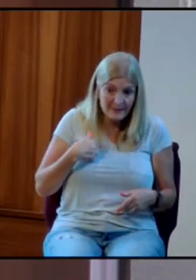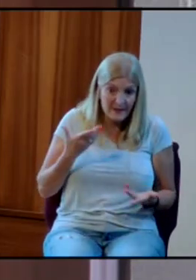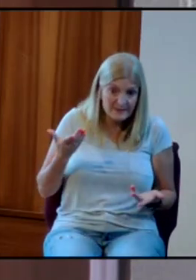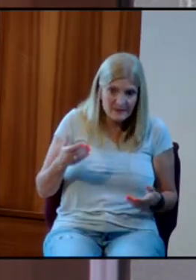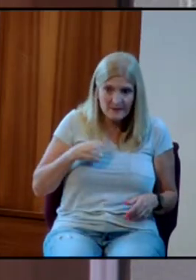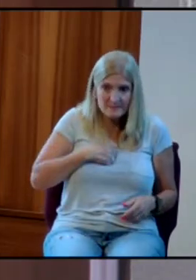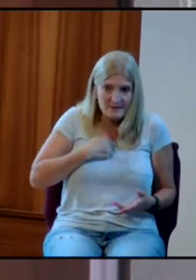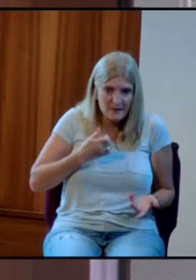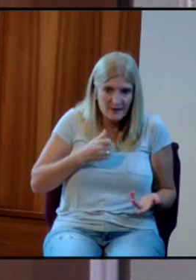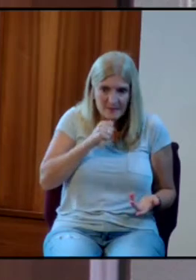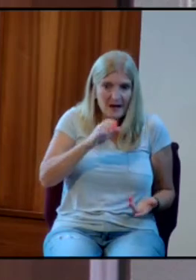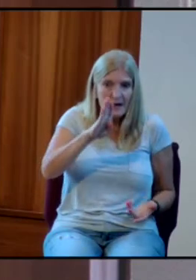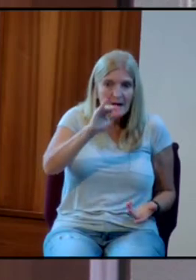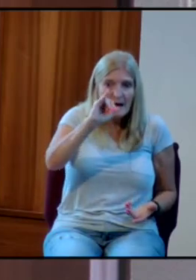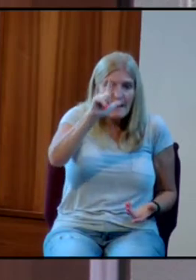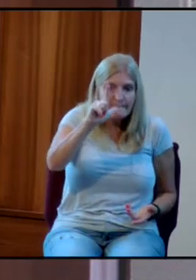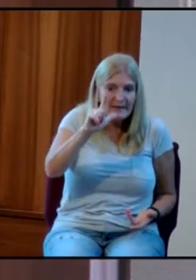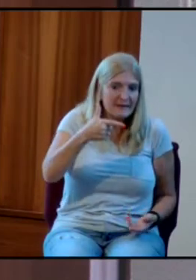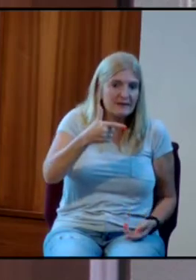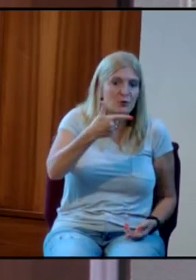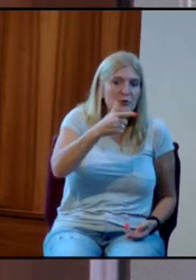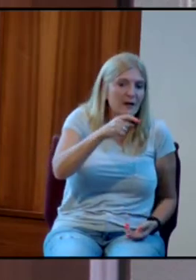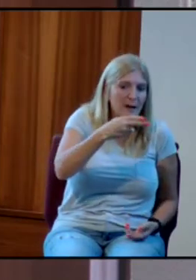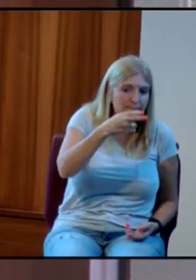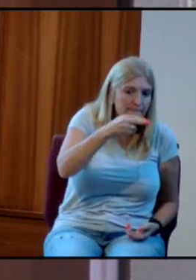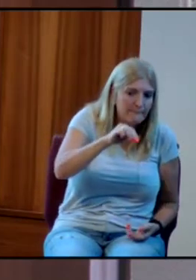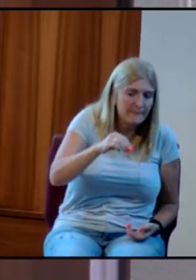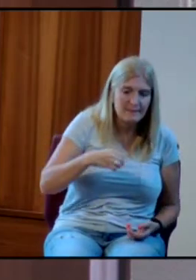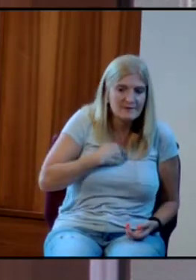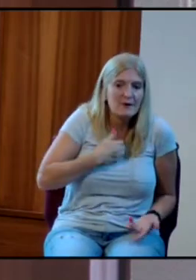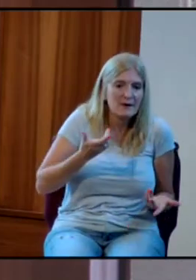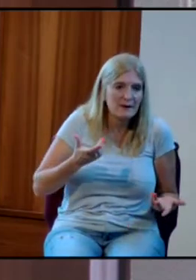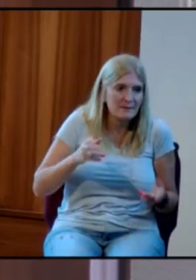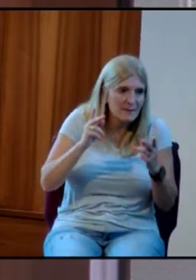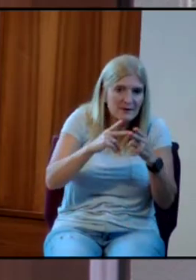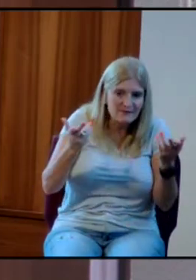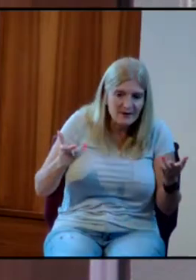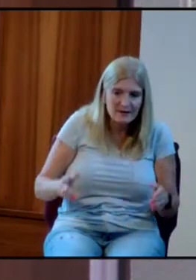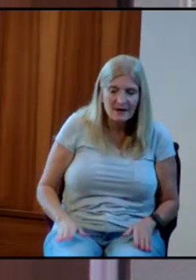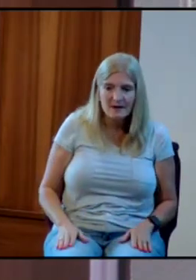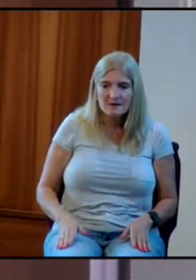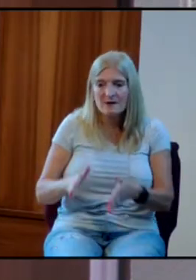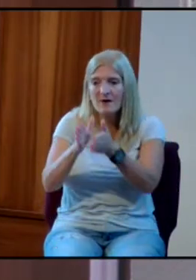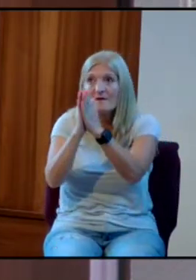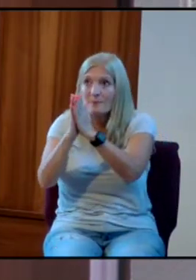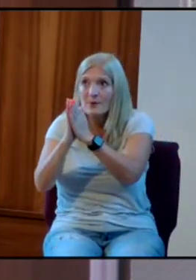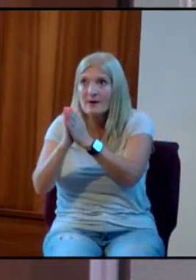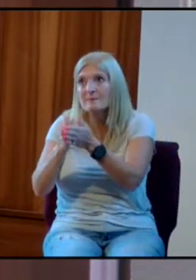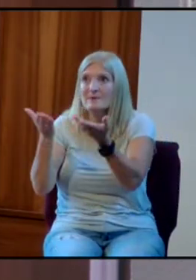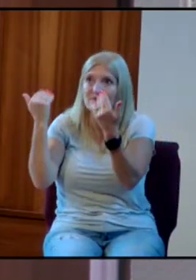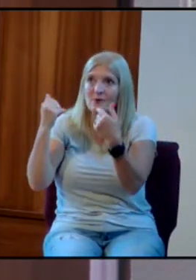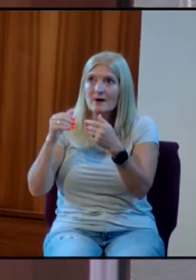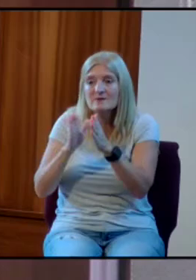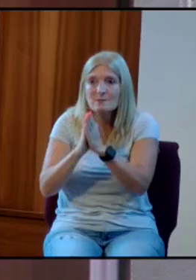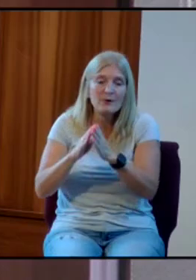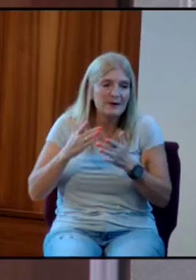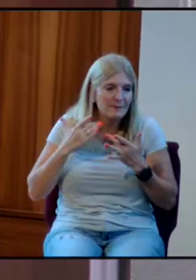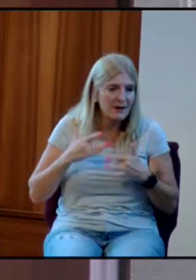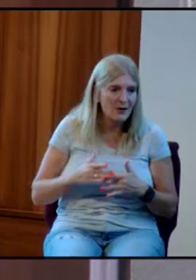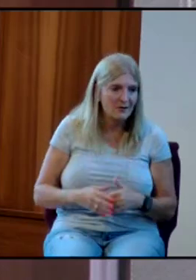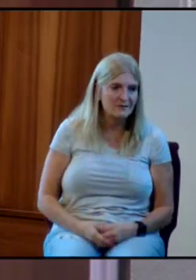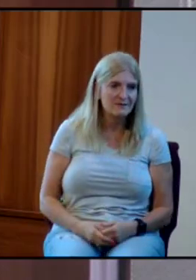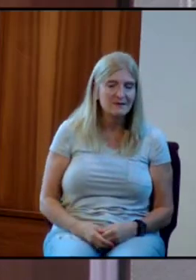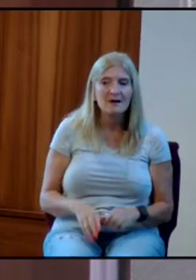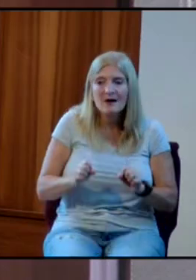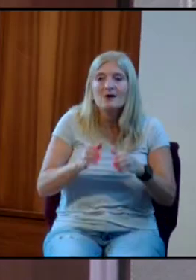I'm not Billy Graham. Ah, I've prayed and not prayed in my heart. Okay. That's, you can